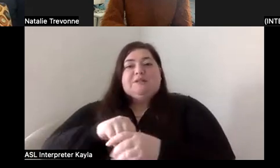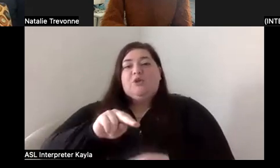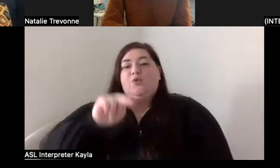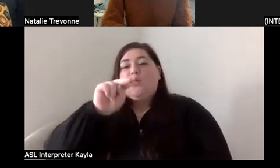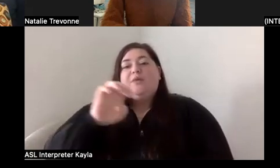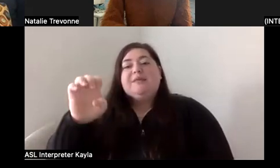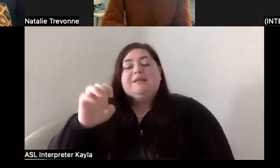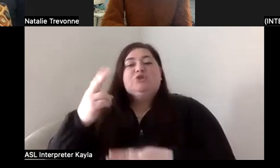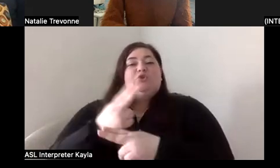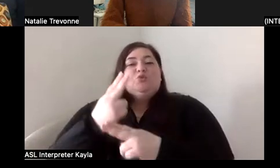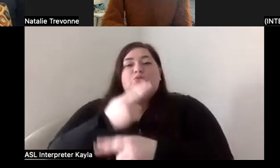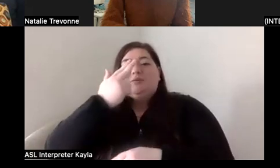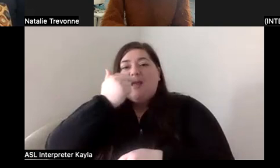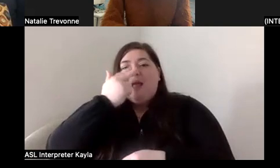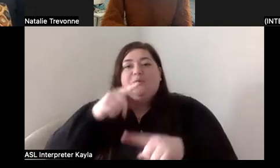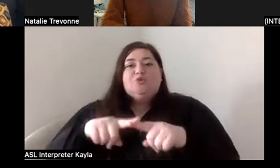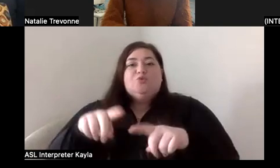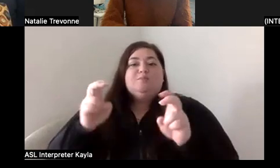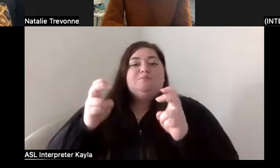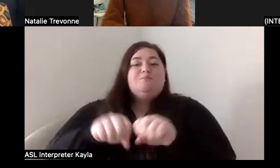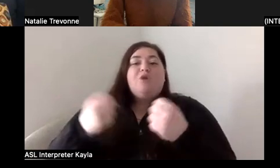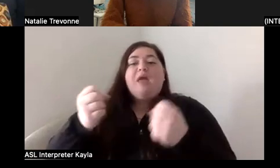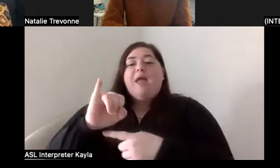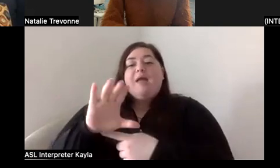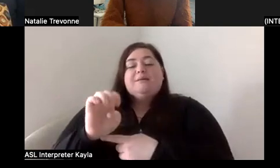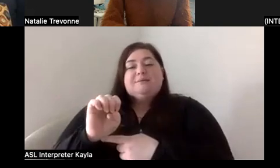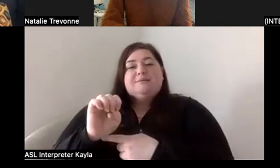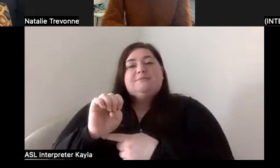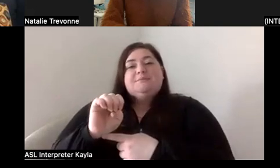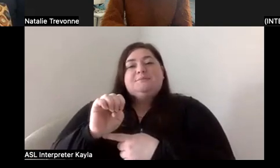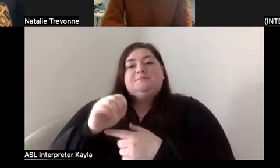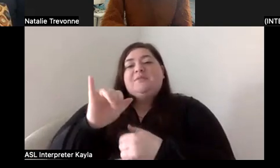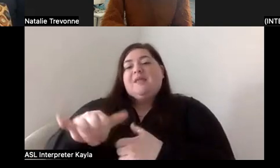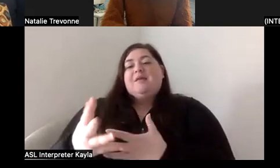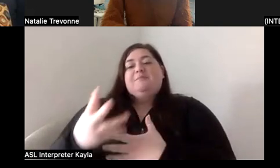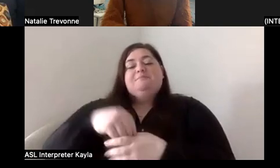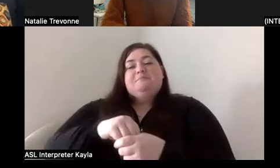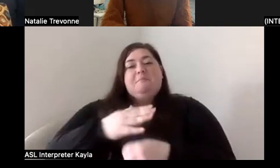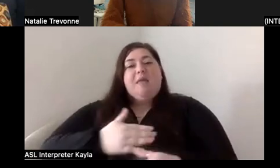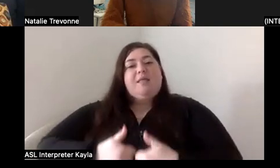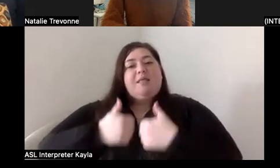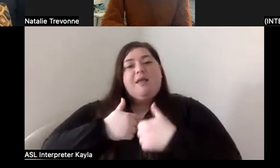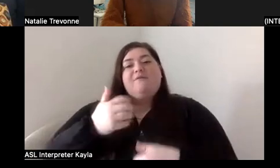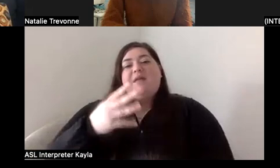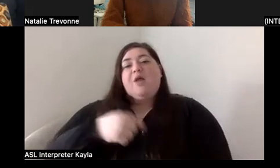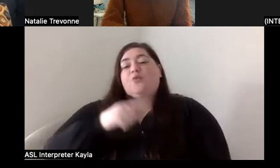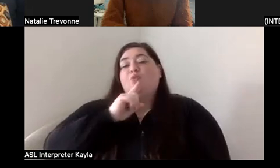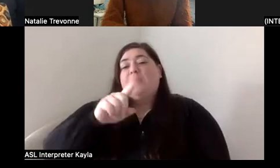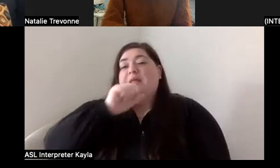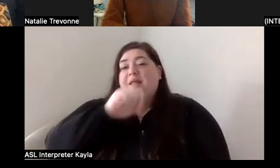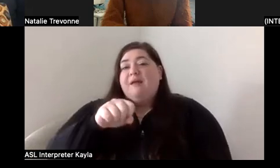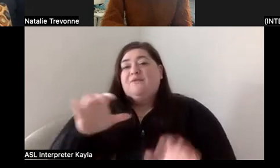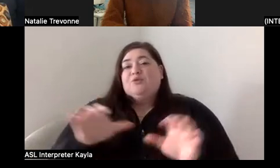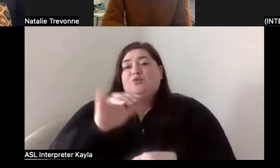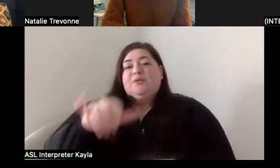use comedy to sort of break the ice, but also just a part of my life and something that I just loved doing. And I just –